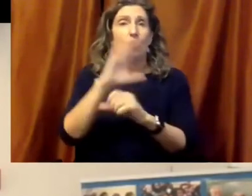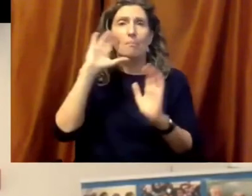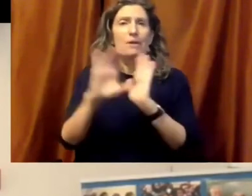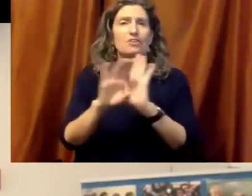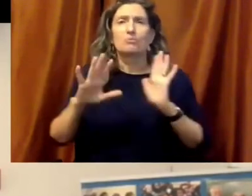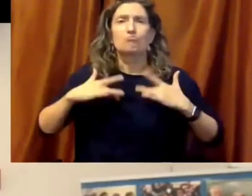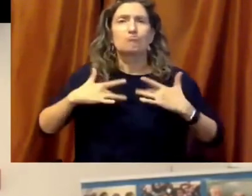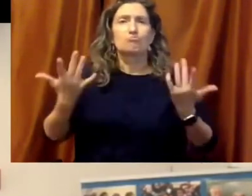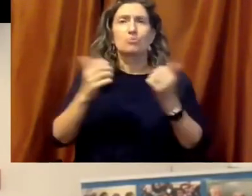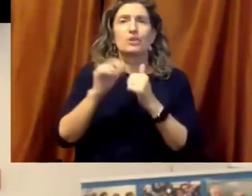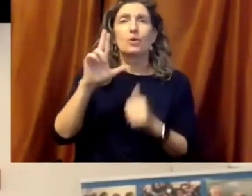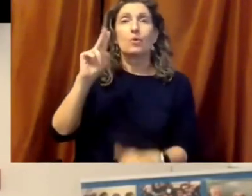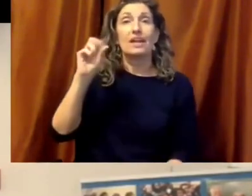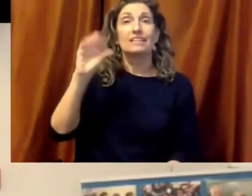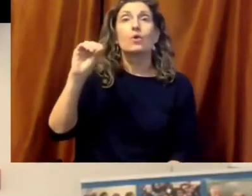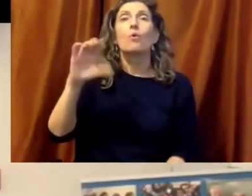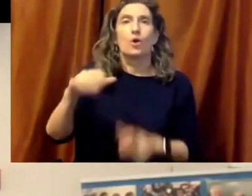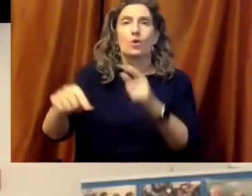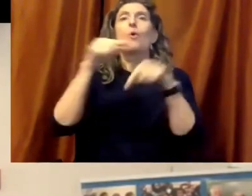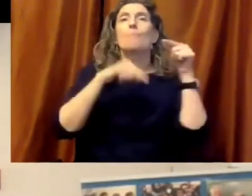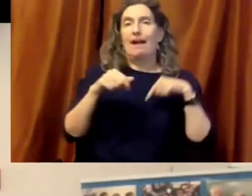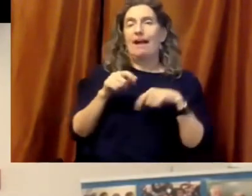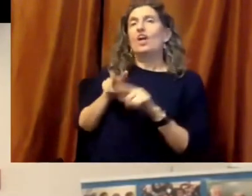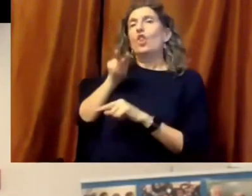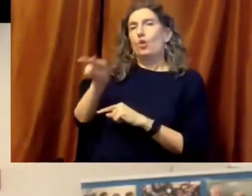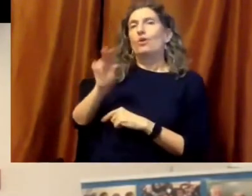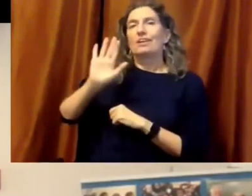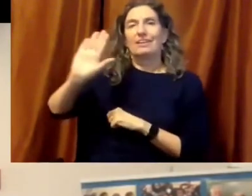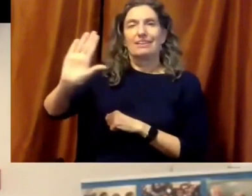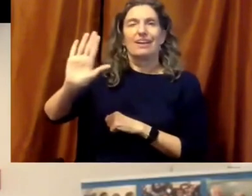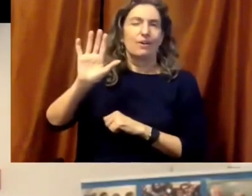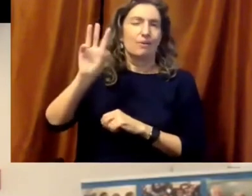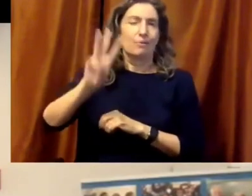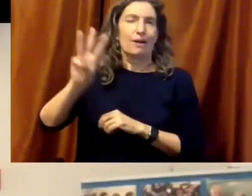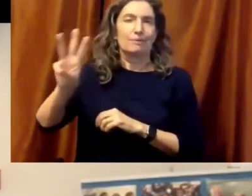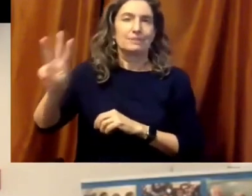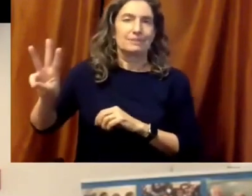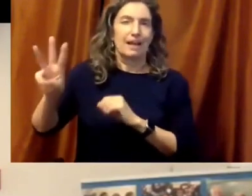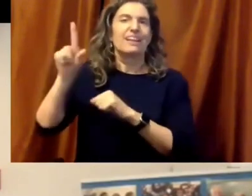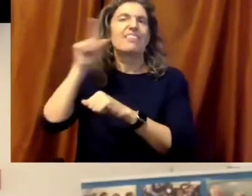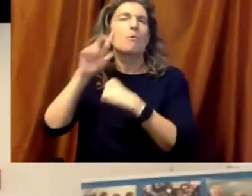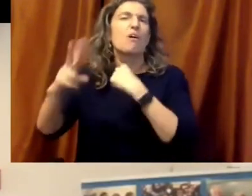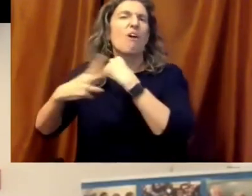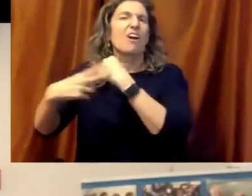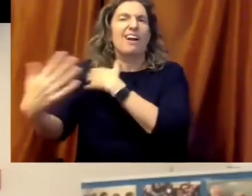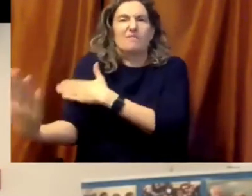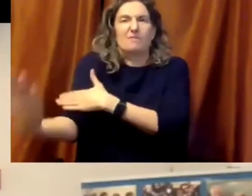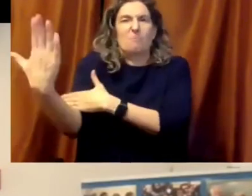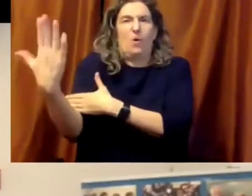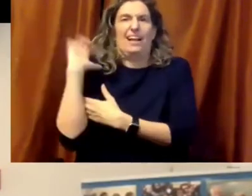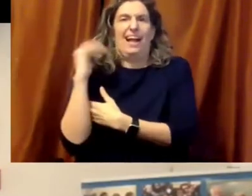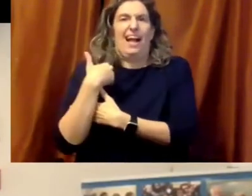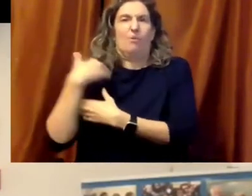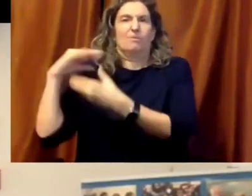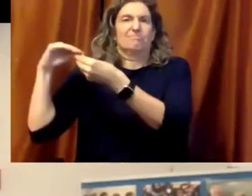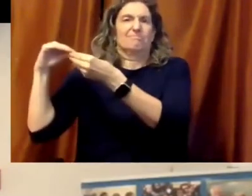their website at some point. They will archive it in this coming week, I believe. So it's the kind of thing where we can work